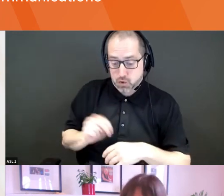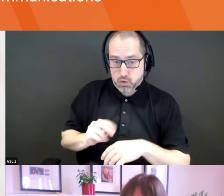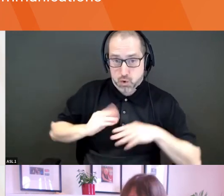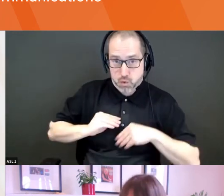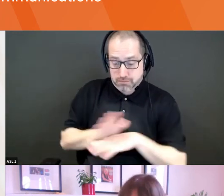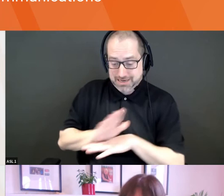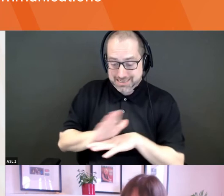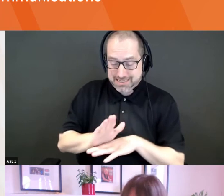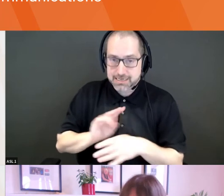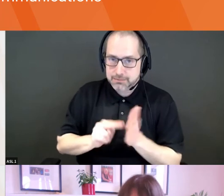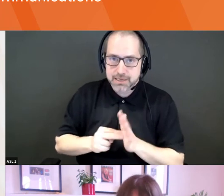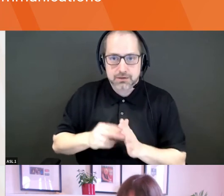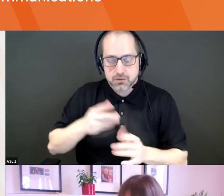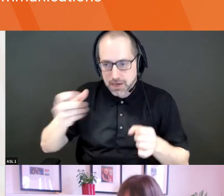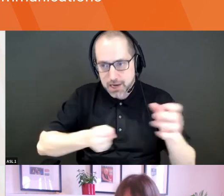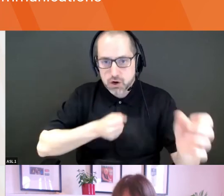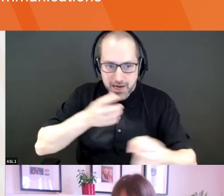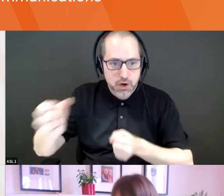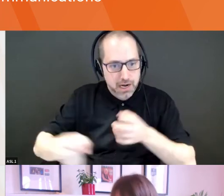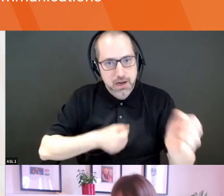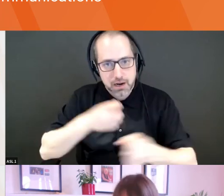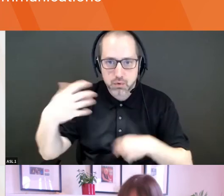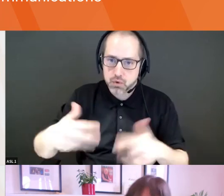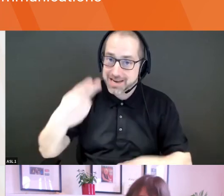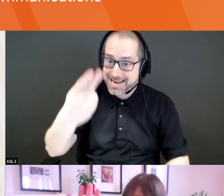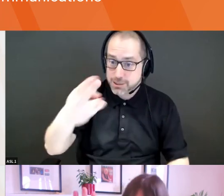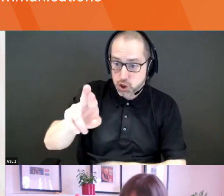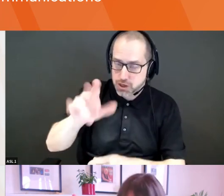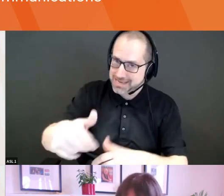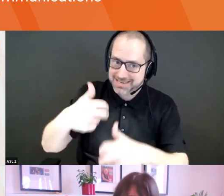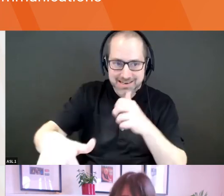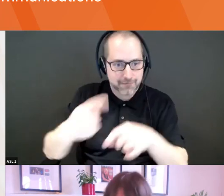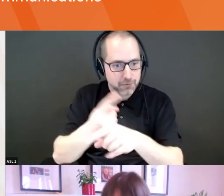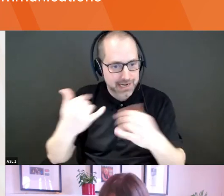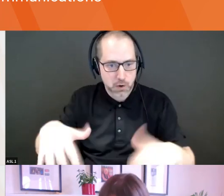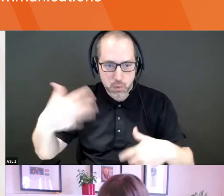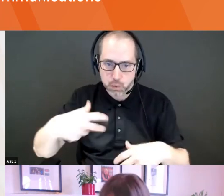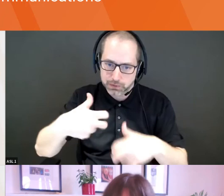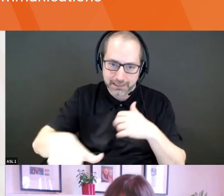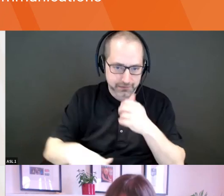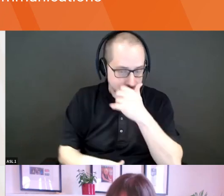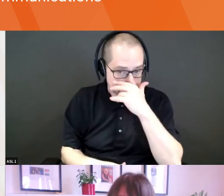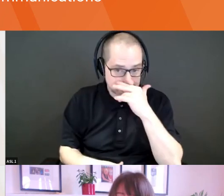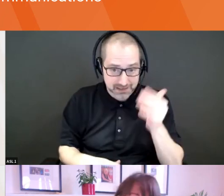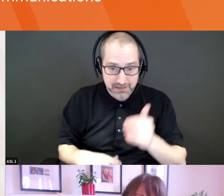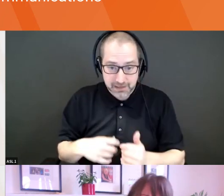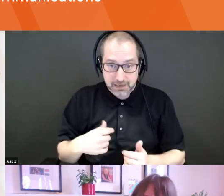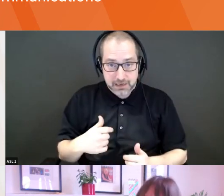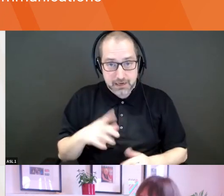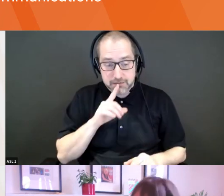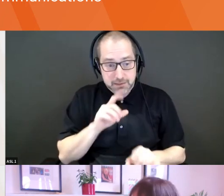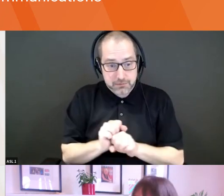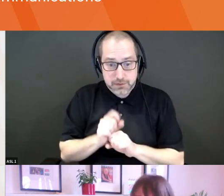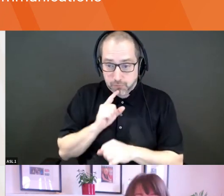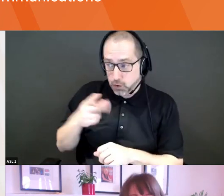hiring. Like it's a tough HR is tough right now. So sorry, give it up. I'm having some issues. No, I'm just